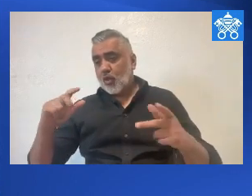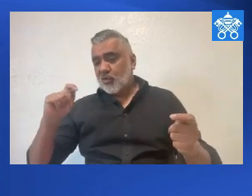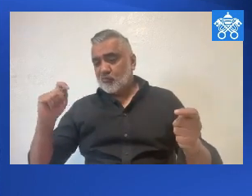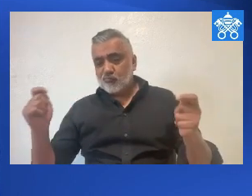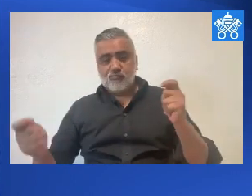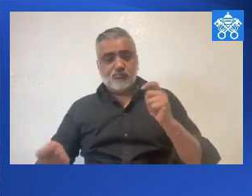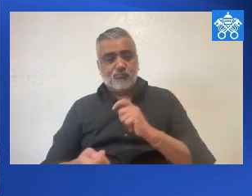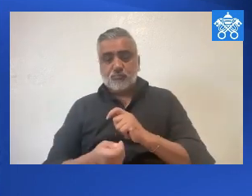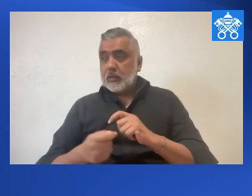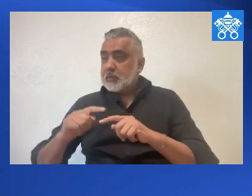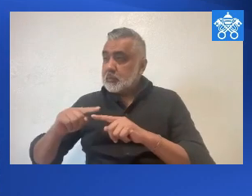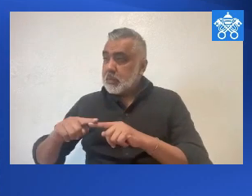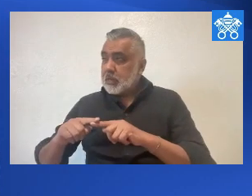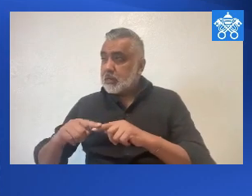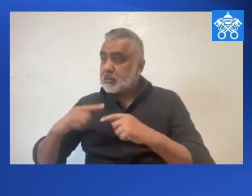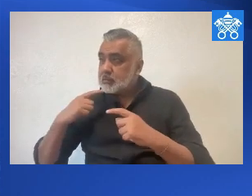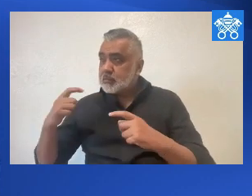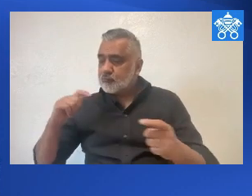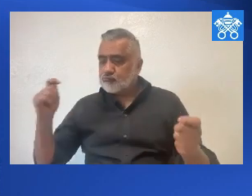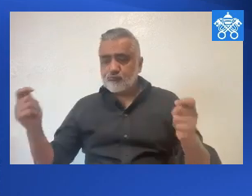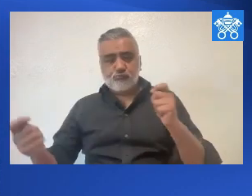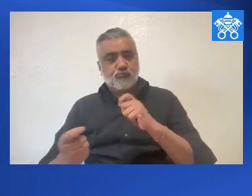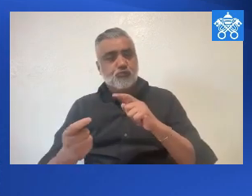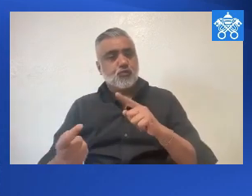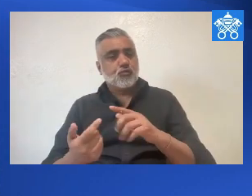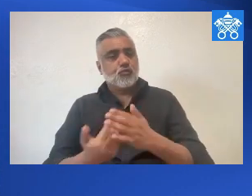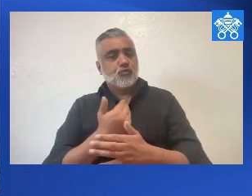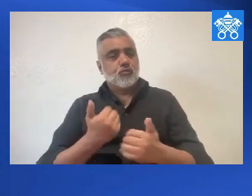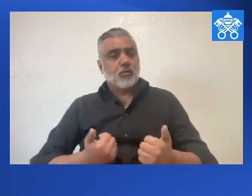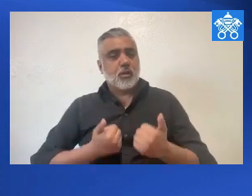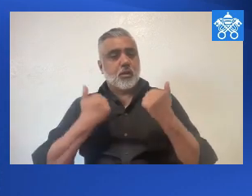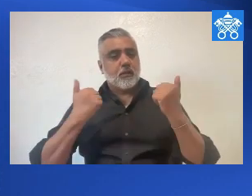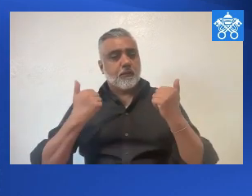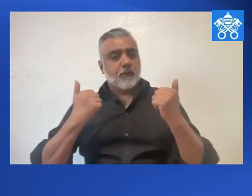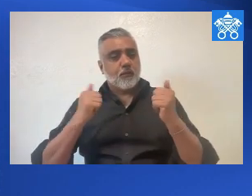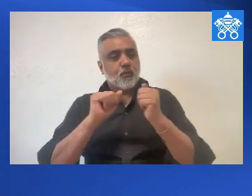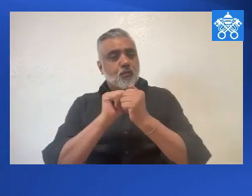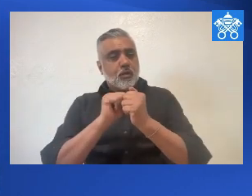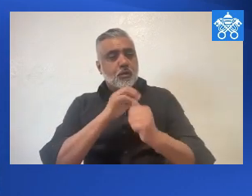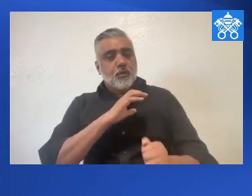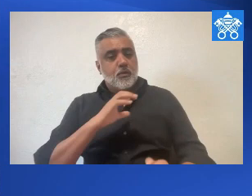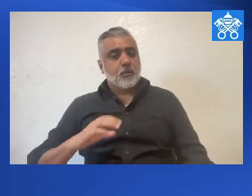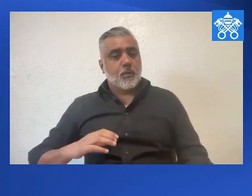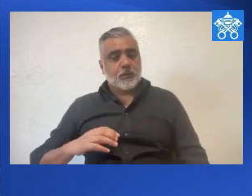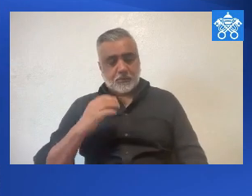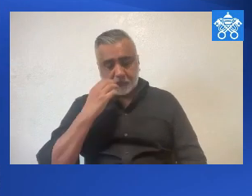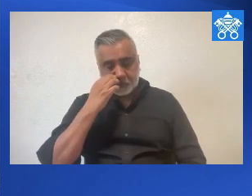overcome selfishness and break our dependence on sin leading to a new life in Christ.